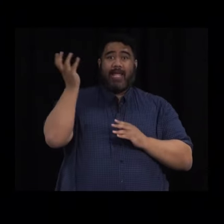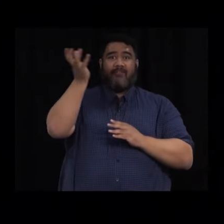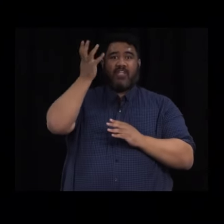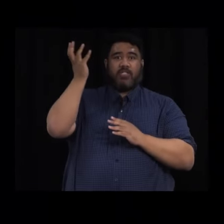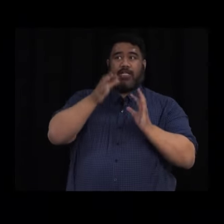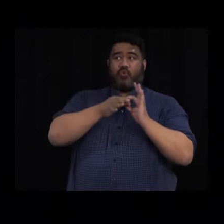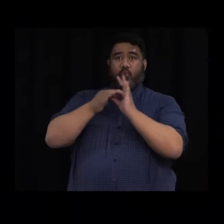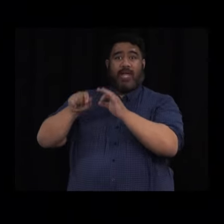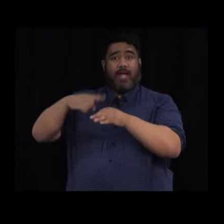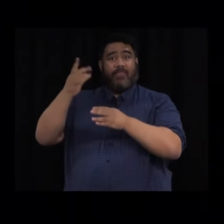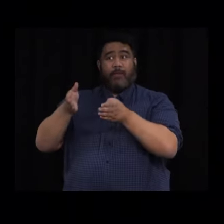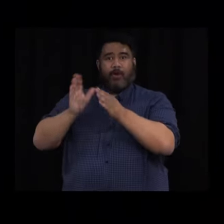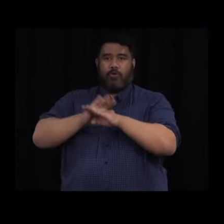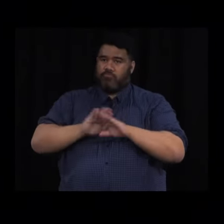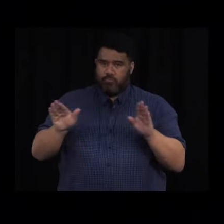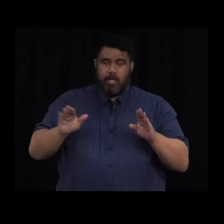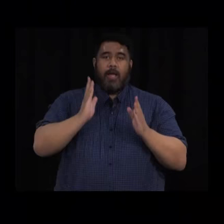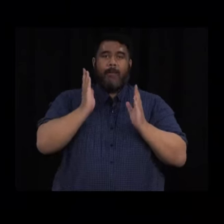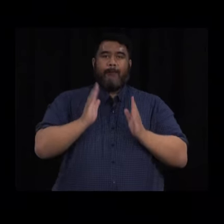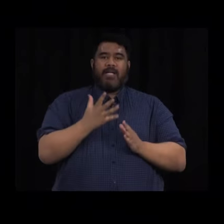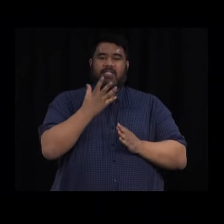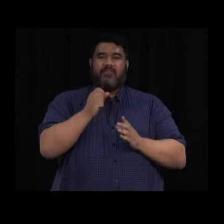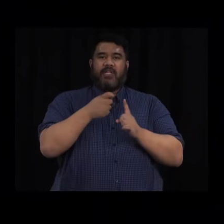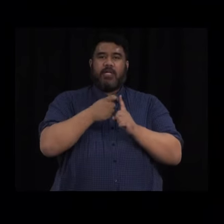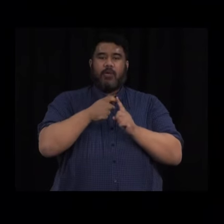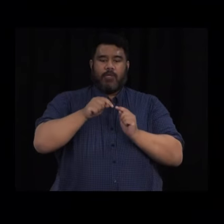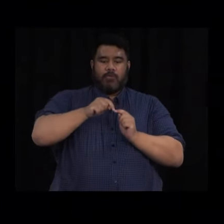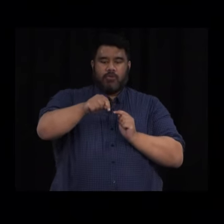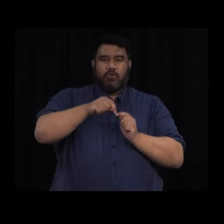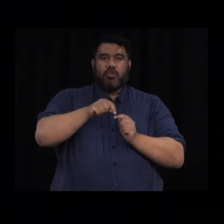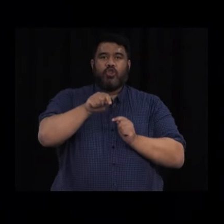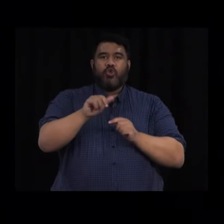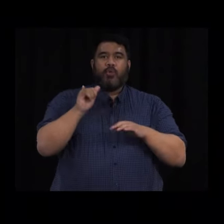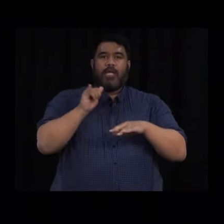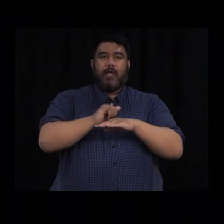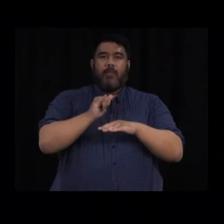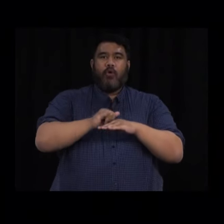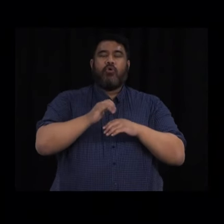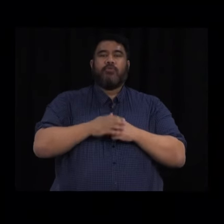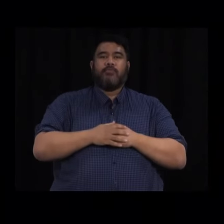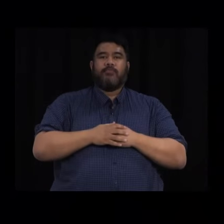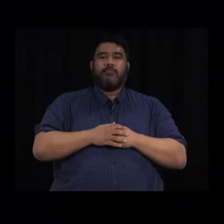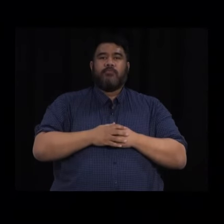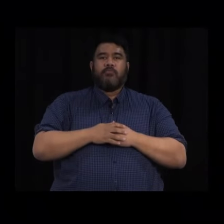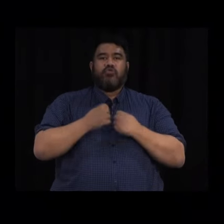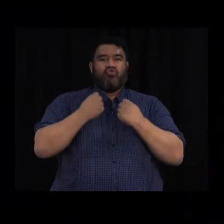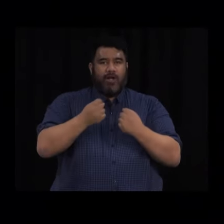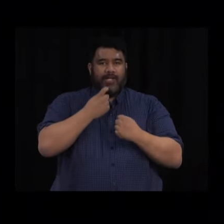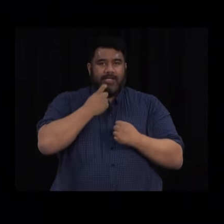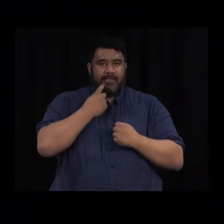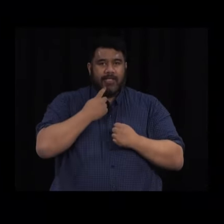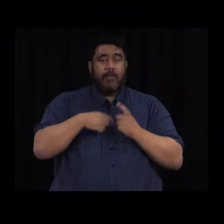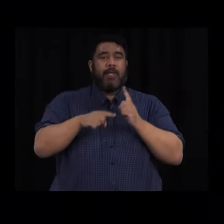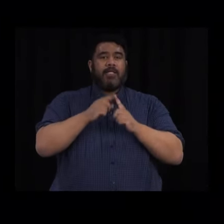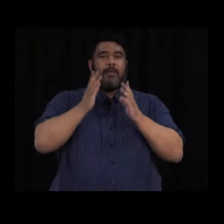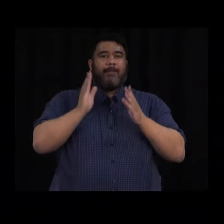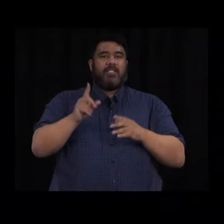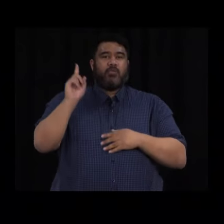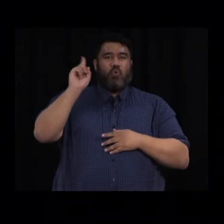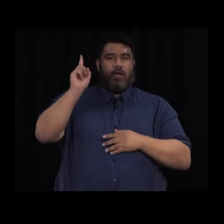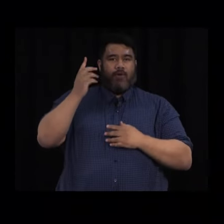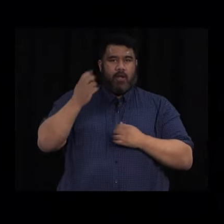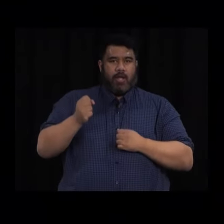and be within 50 kilometres of either Auckland or Christchurch airport by road. It must also have cellular coverage.